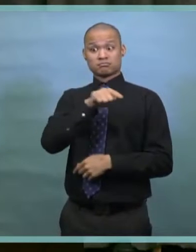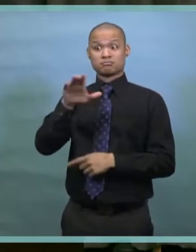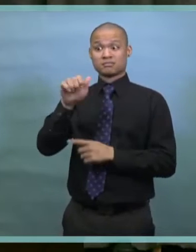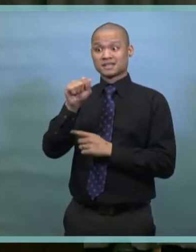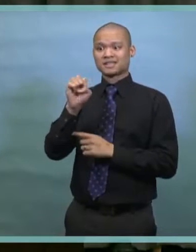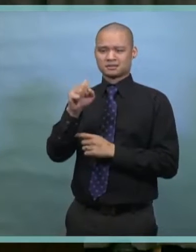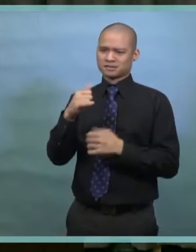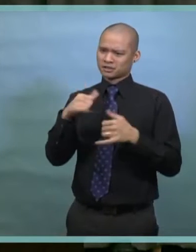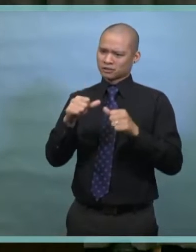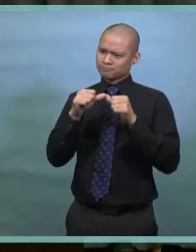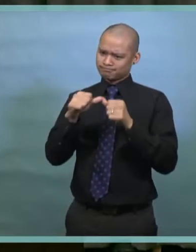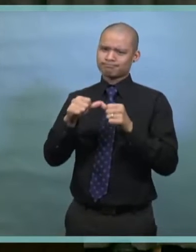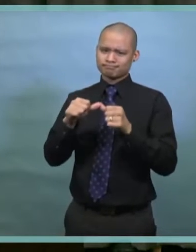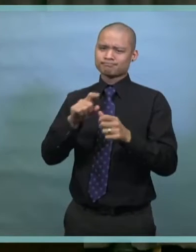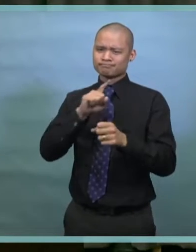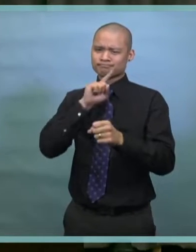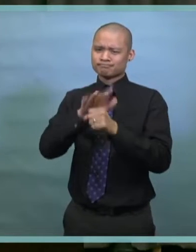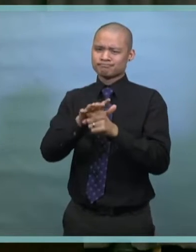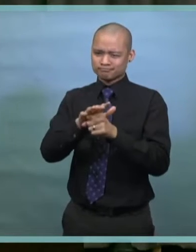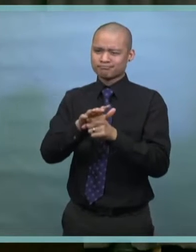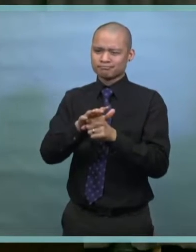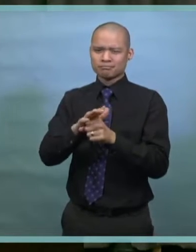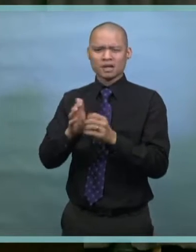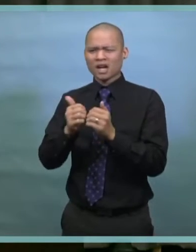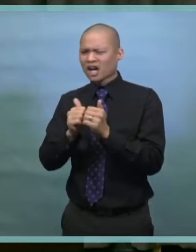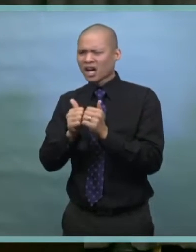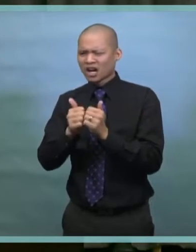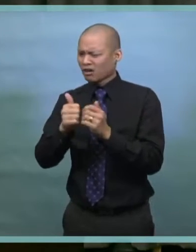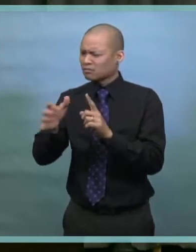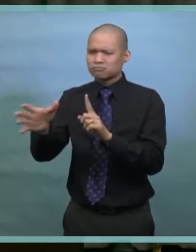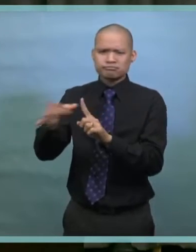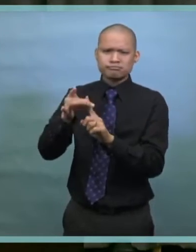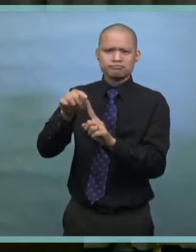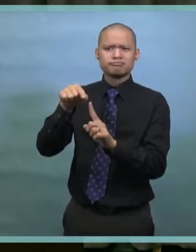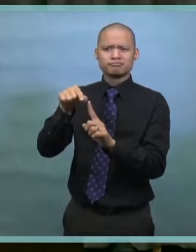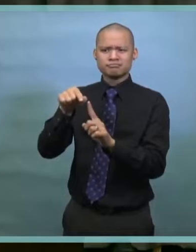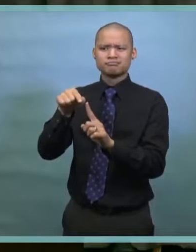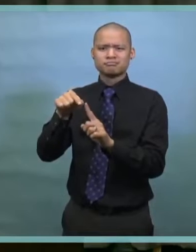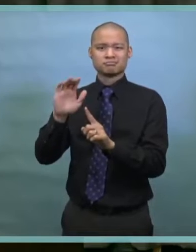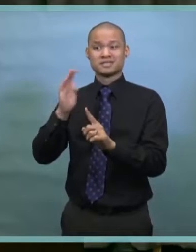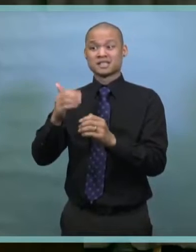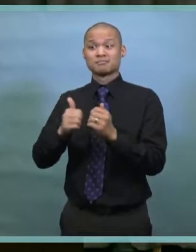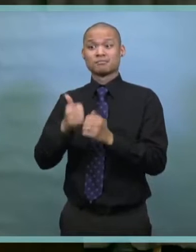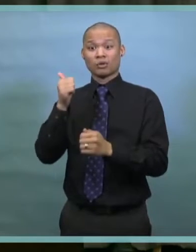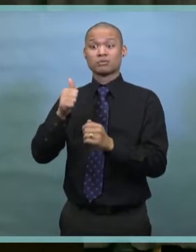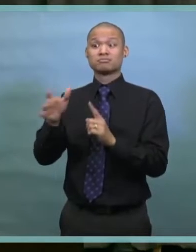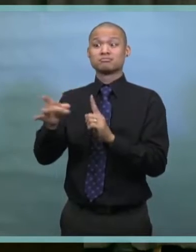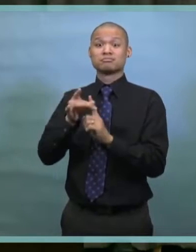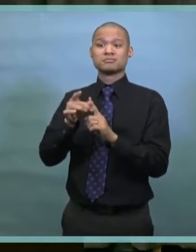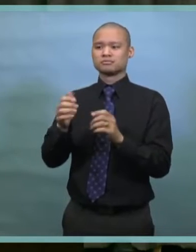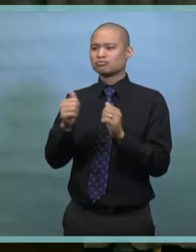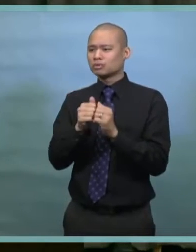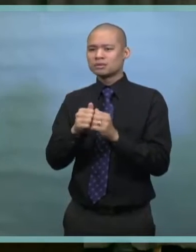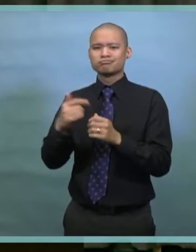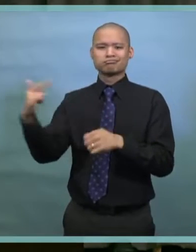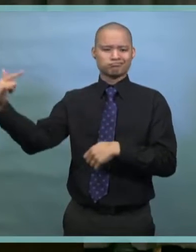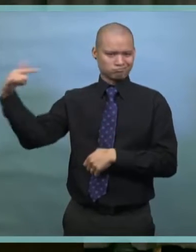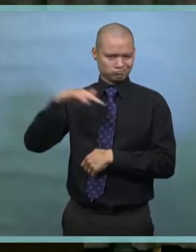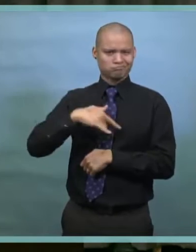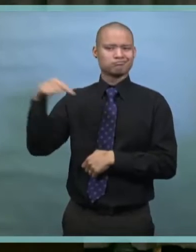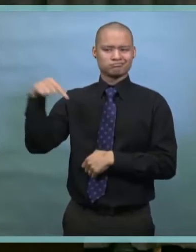At this point, most of the new cases are connected to travel or through contact to previously announced cases.